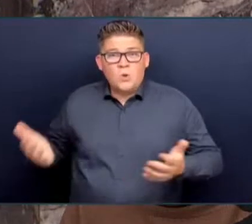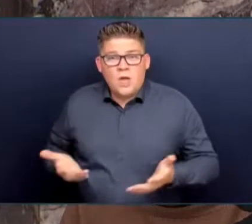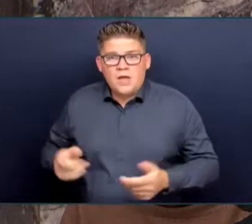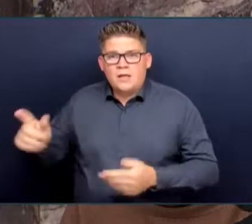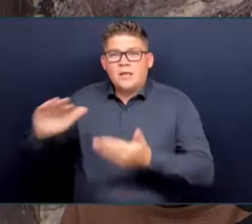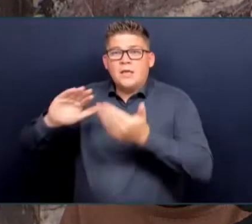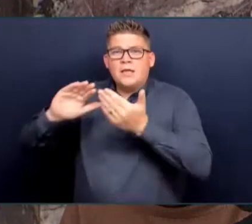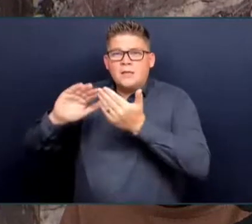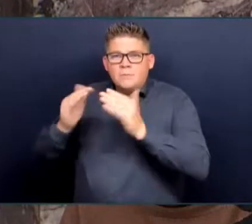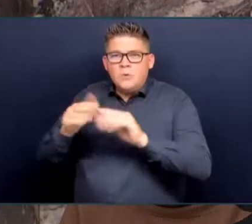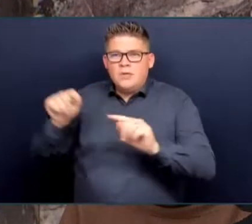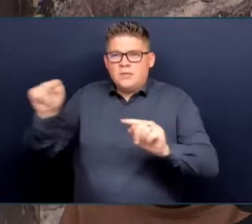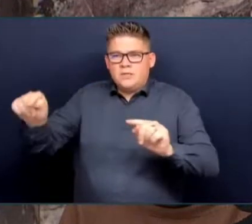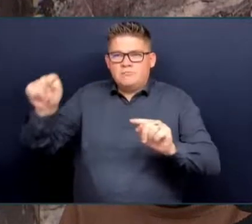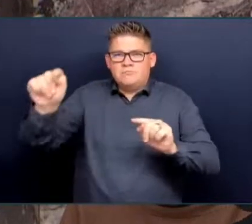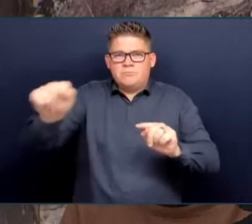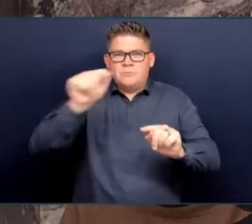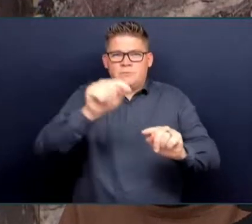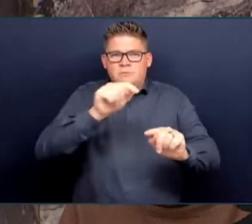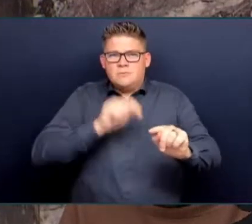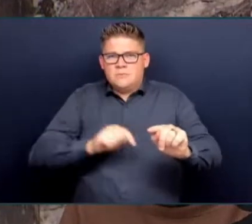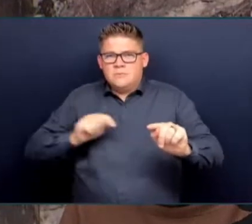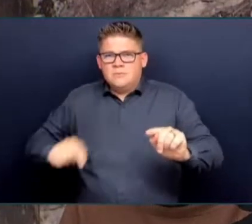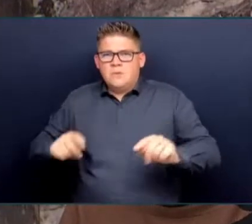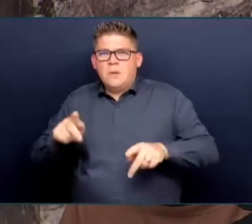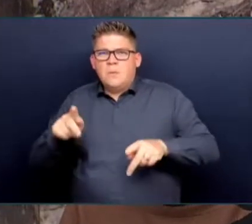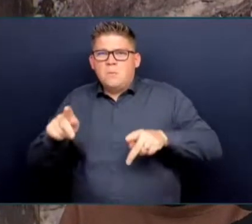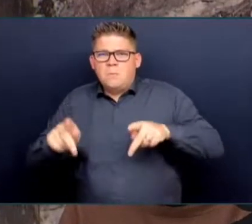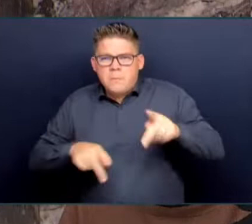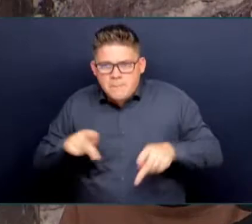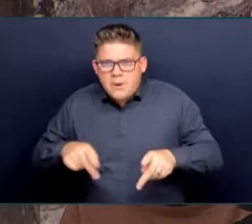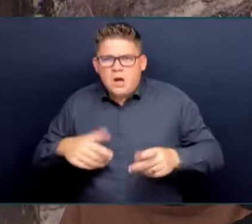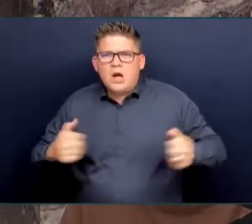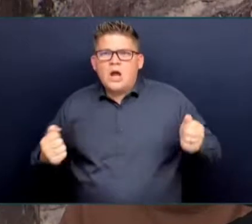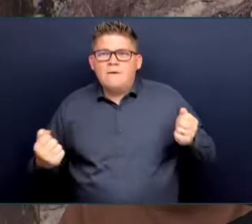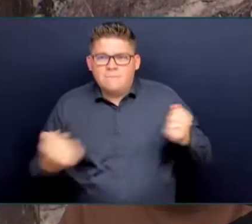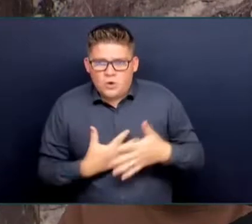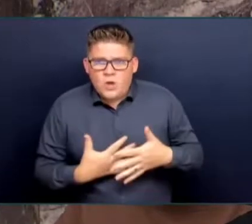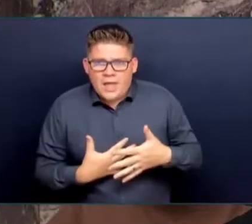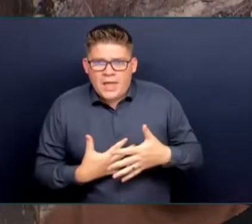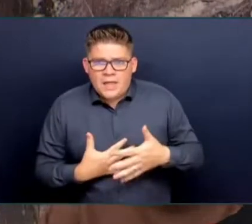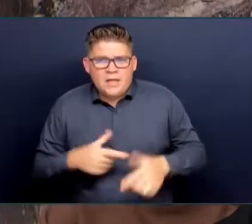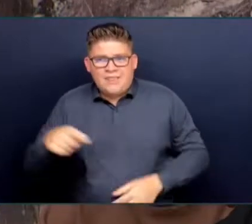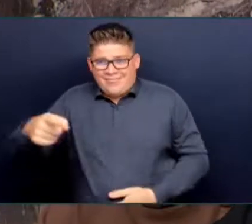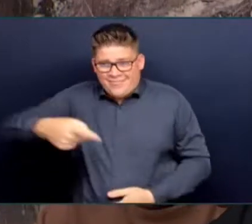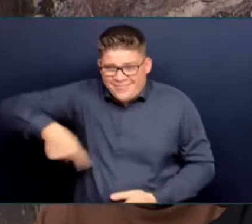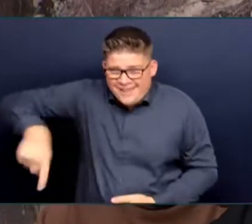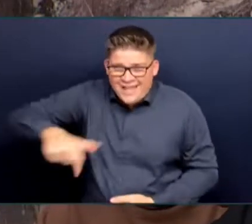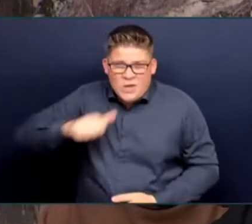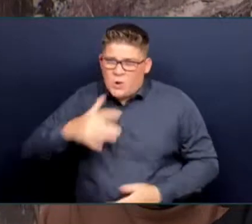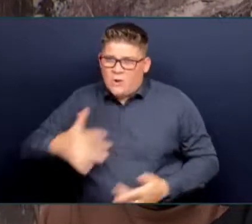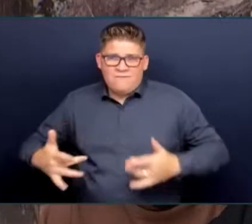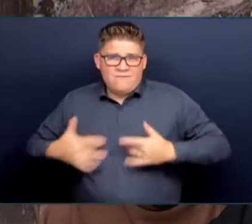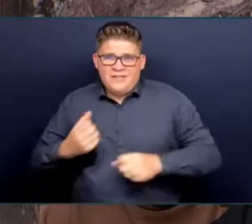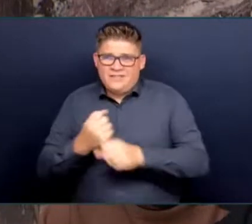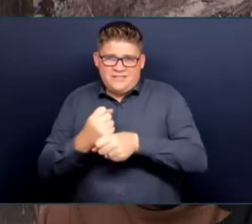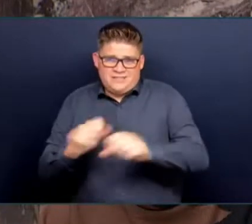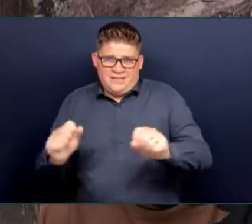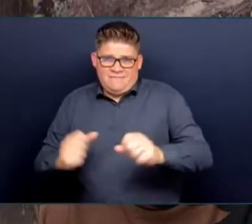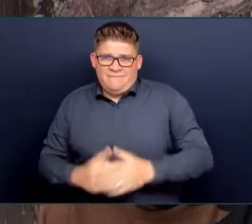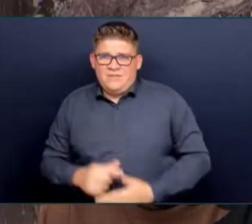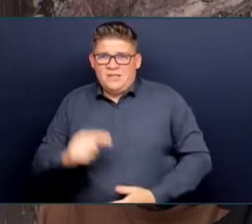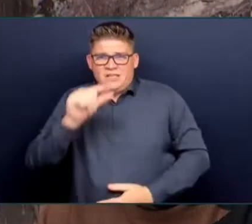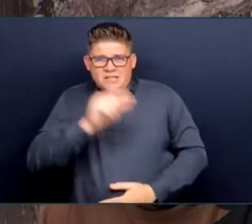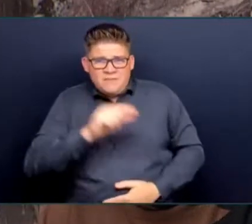people feel afraid, they feel unsafe, and they want this government to do something and take action to deal with that